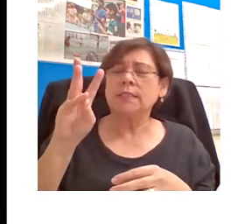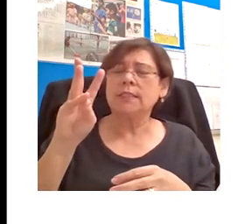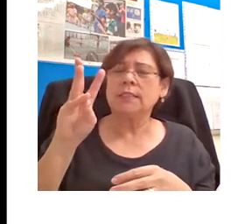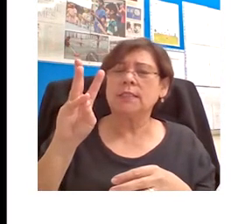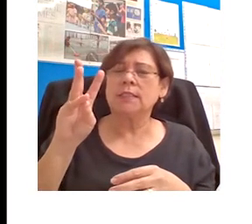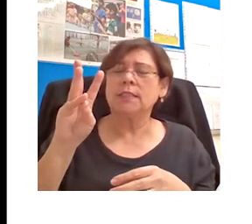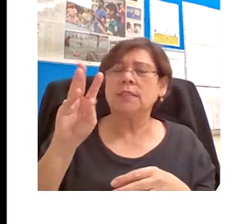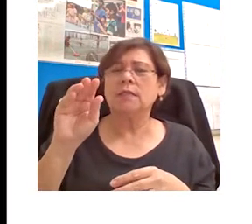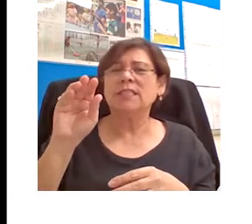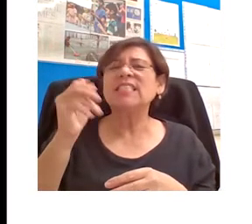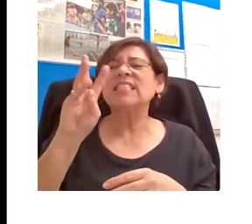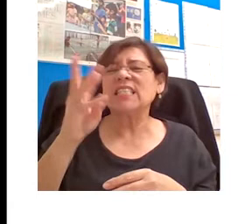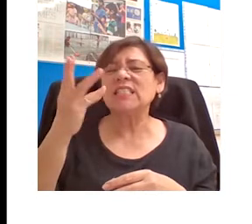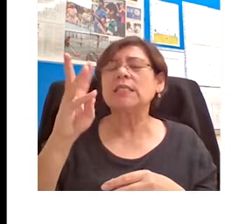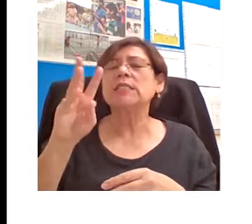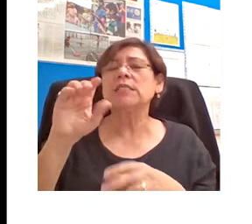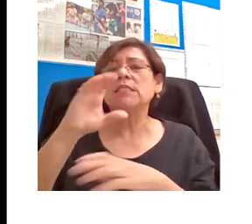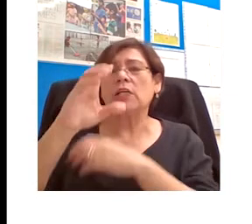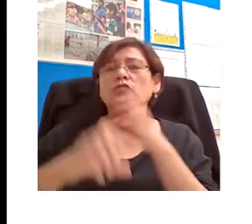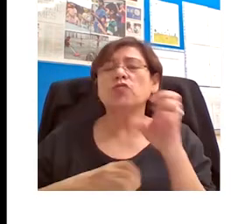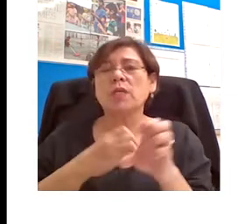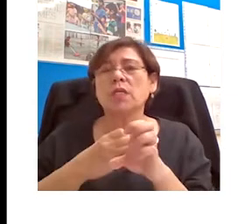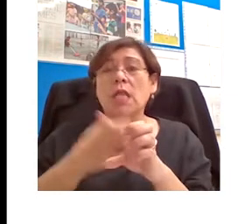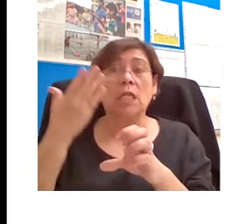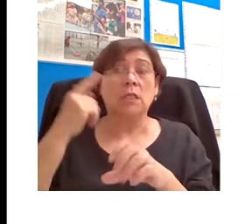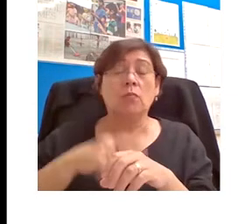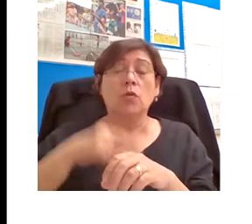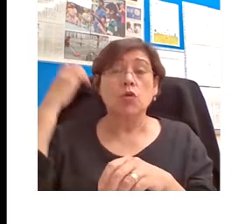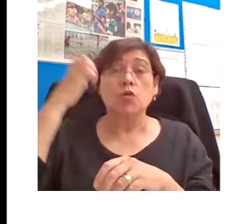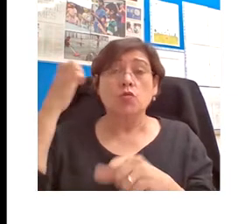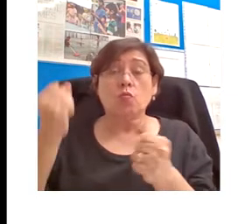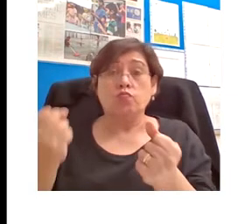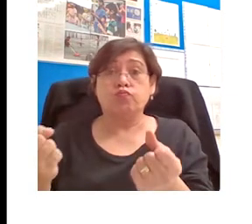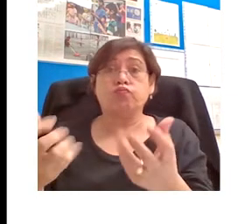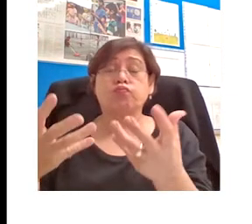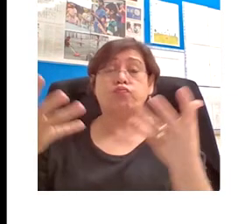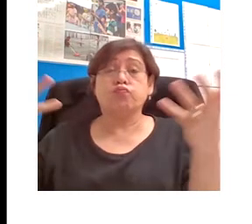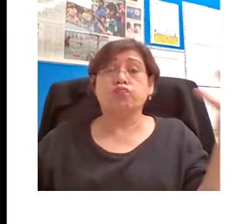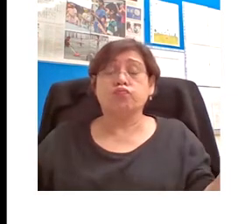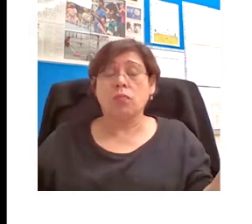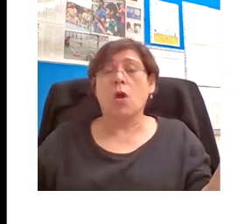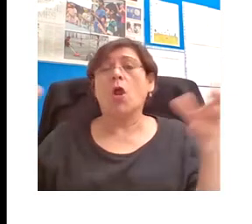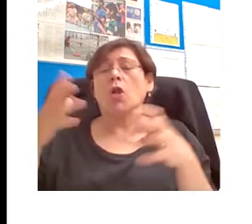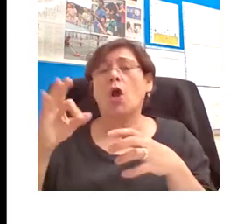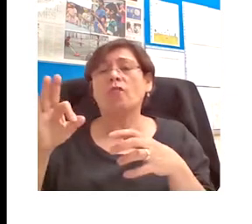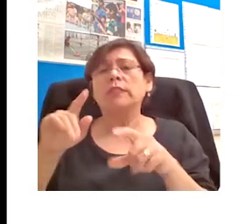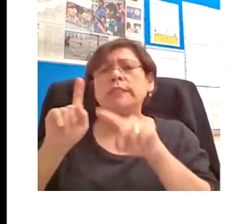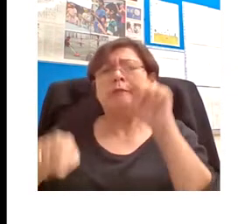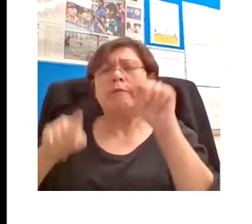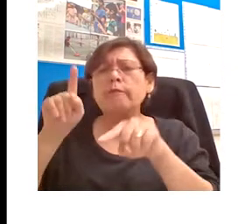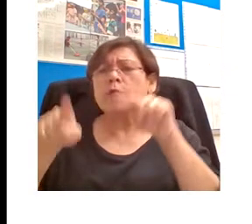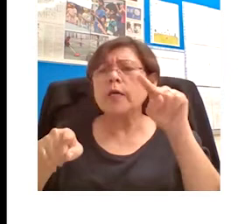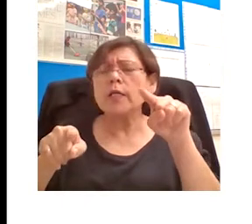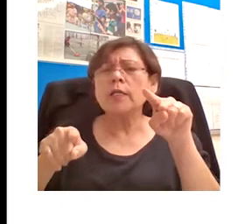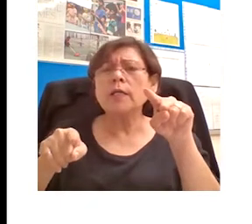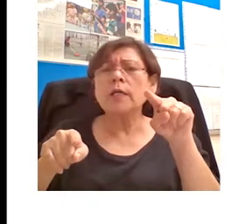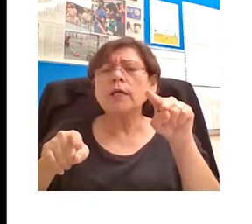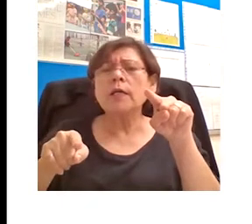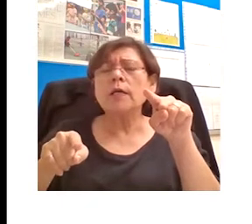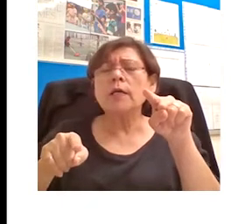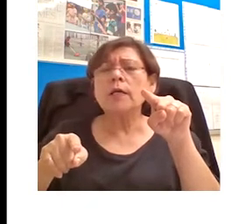This was a period where Europe was being flooded with all kinds of outlandish and unheard of